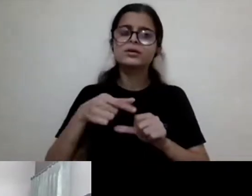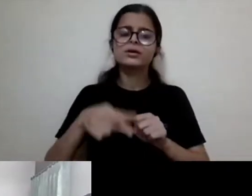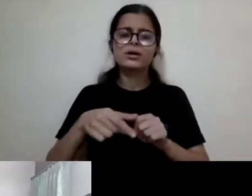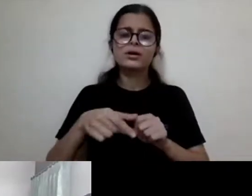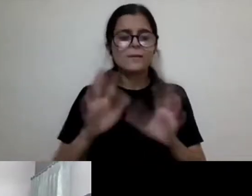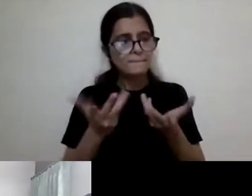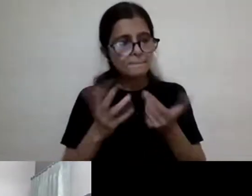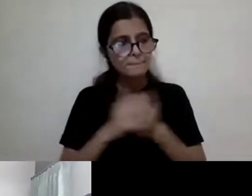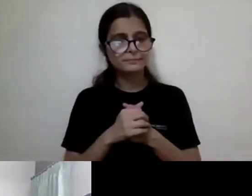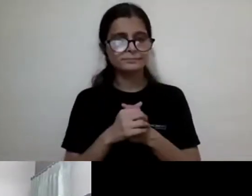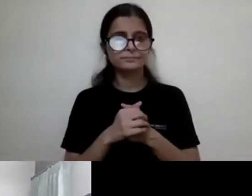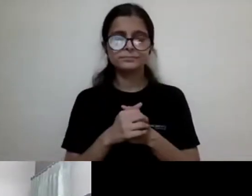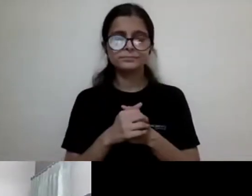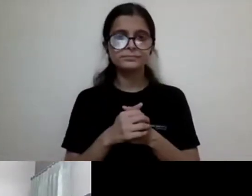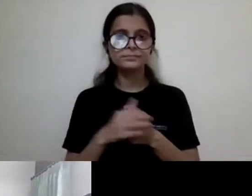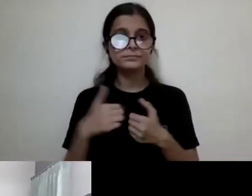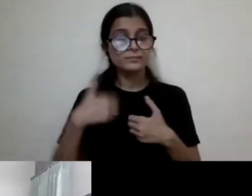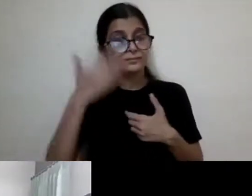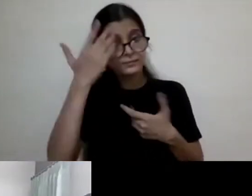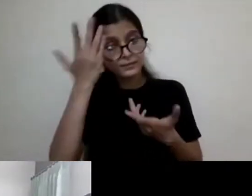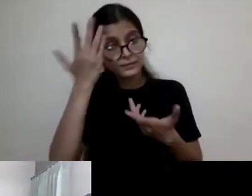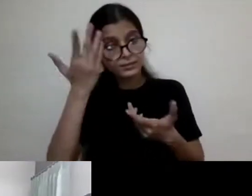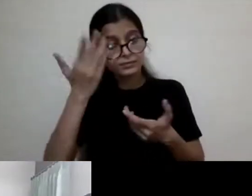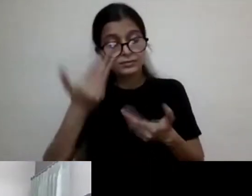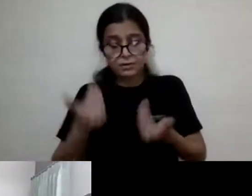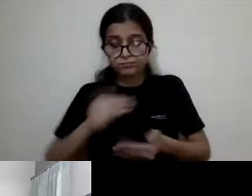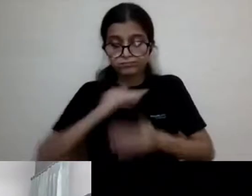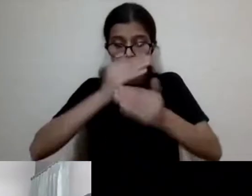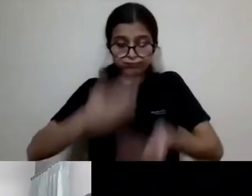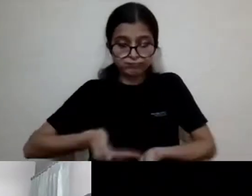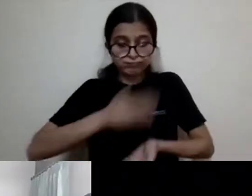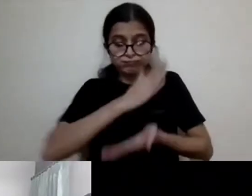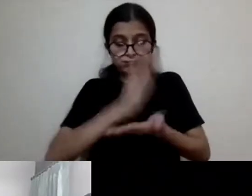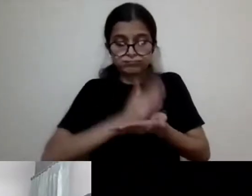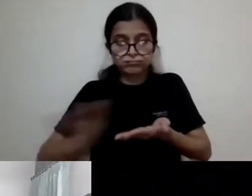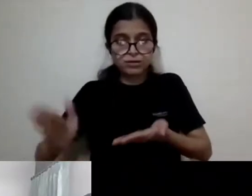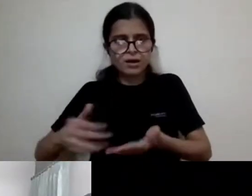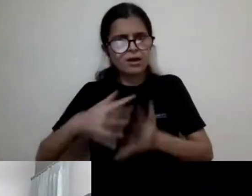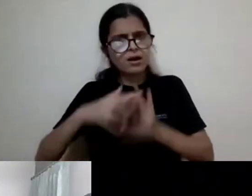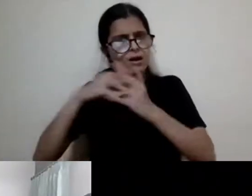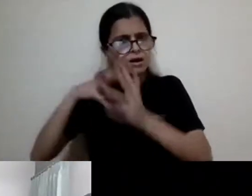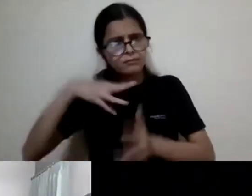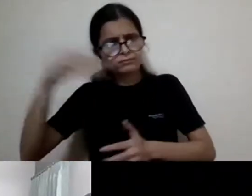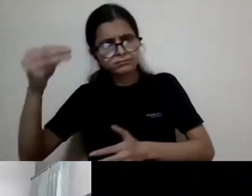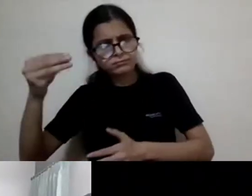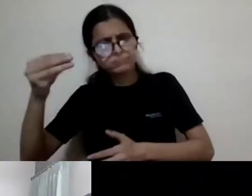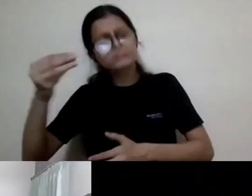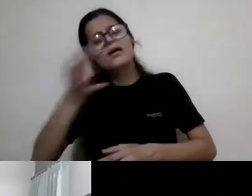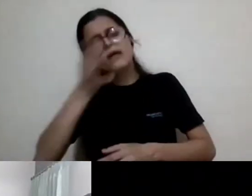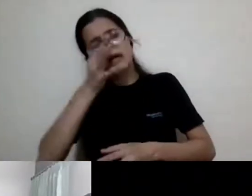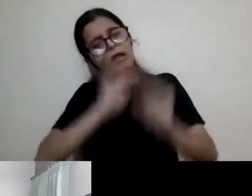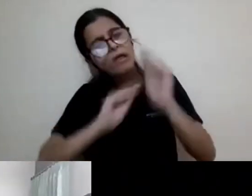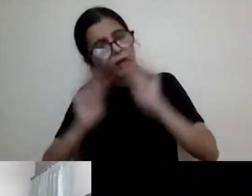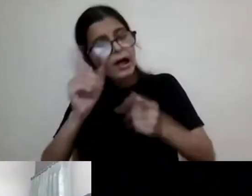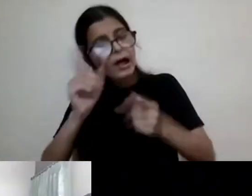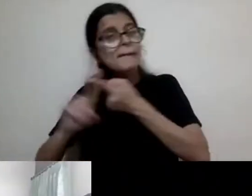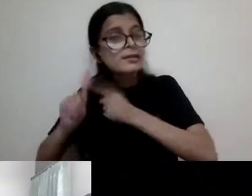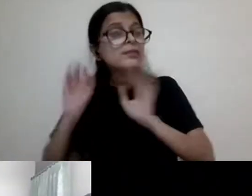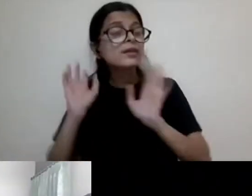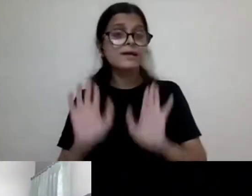the, the attitude toward abortion is in India and America is very fraught. Uh, and, um,